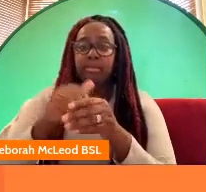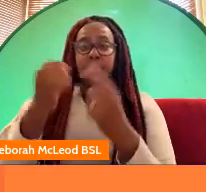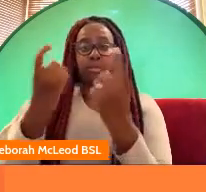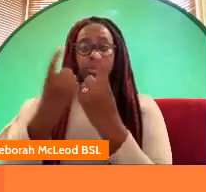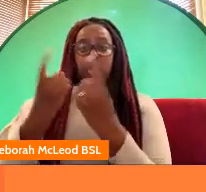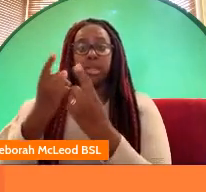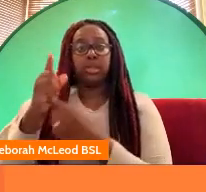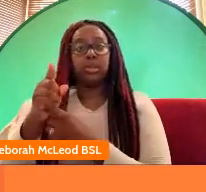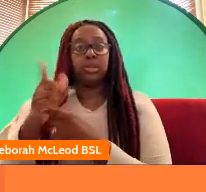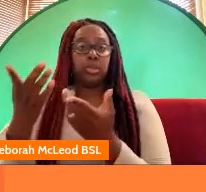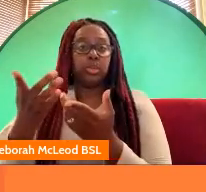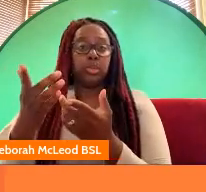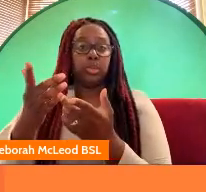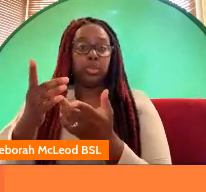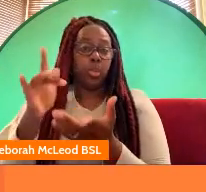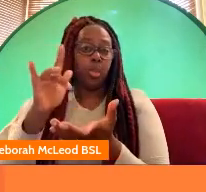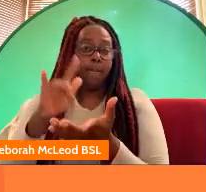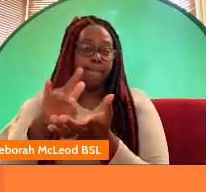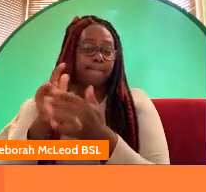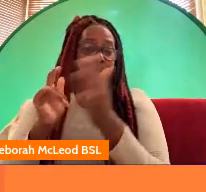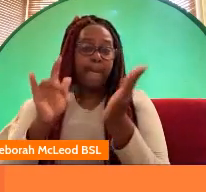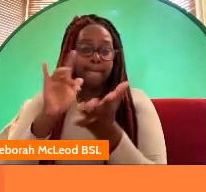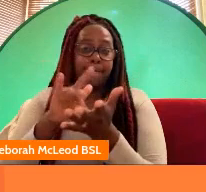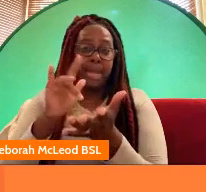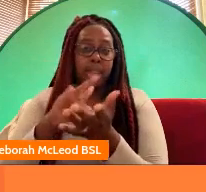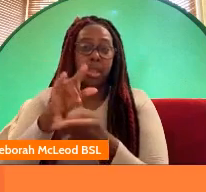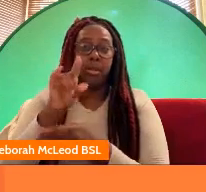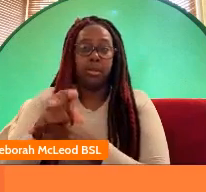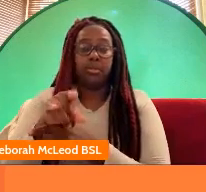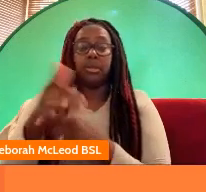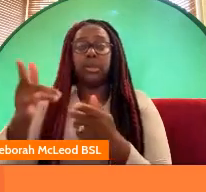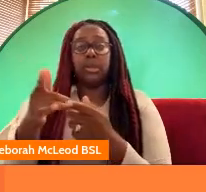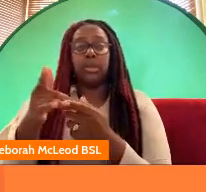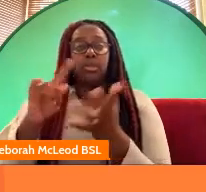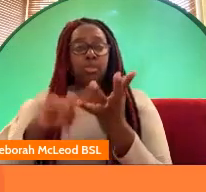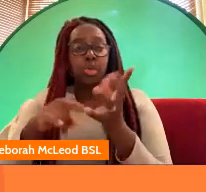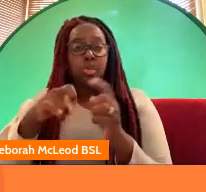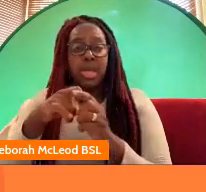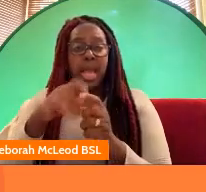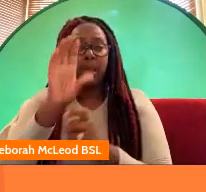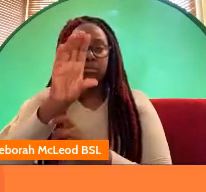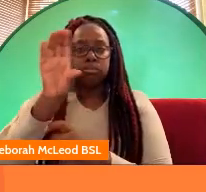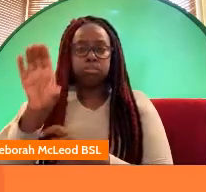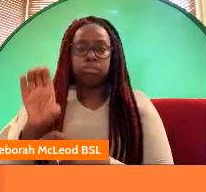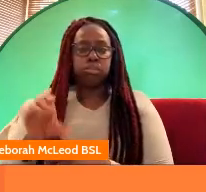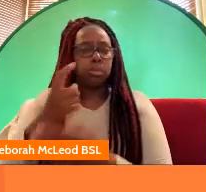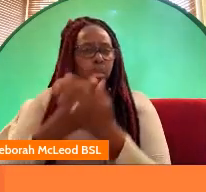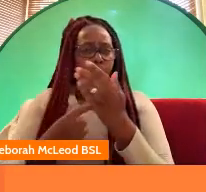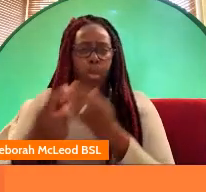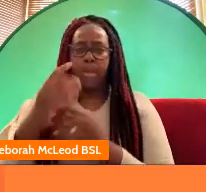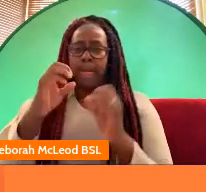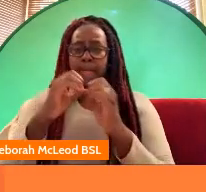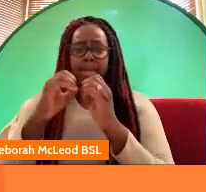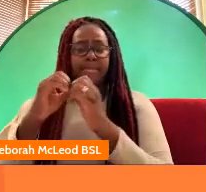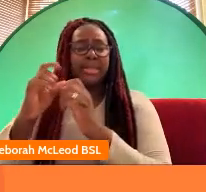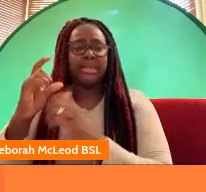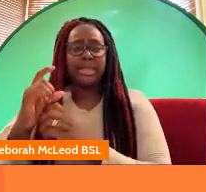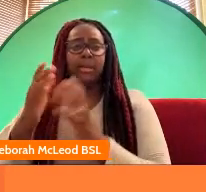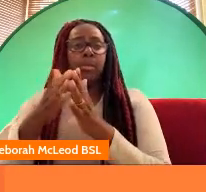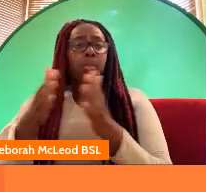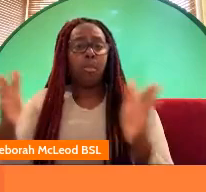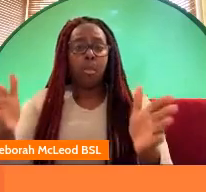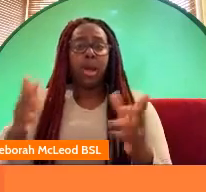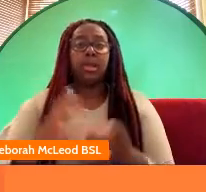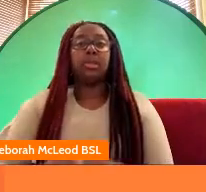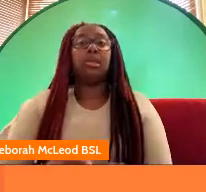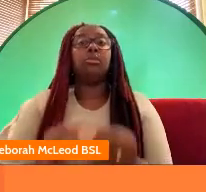midlands but the bbc director general made it clear that the across the uk strategy isn't just about the bbc it's about the wider creative industries as